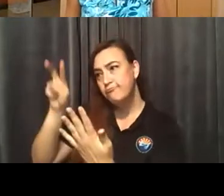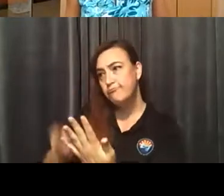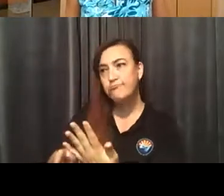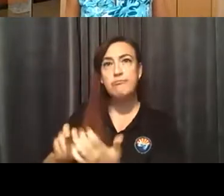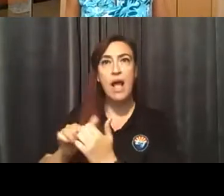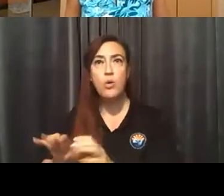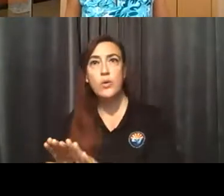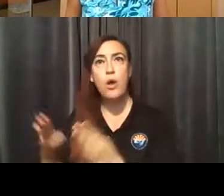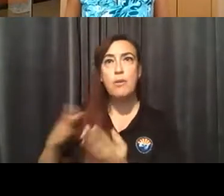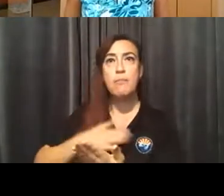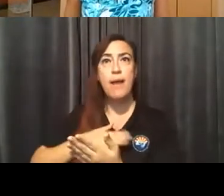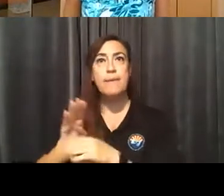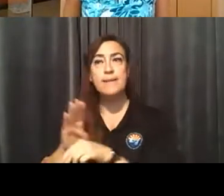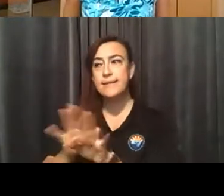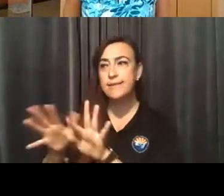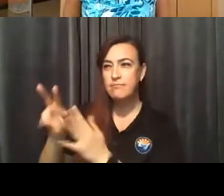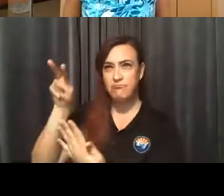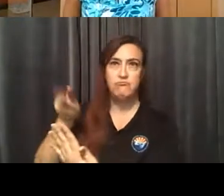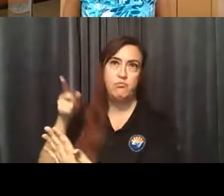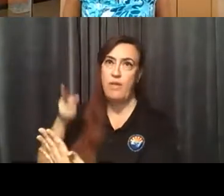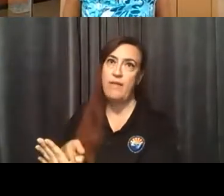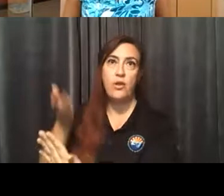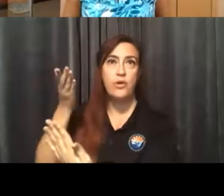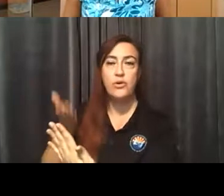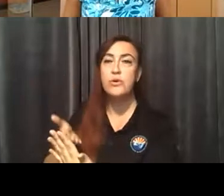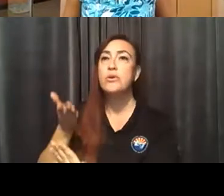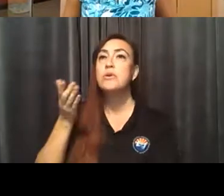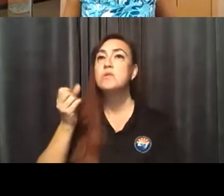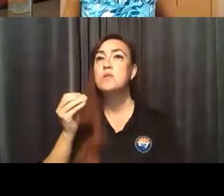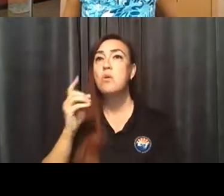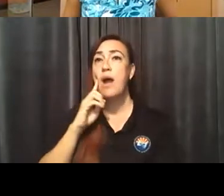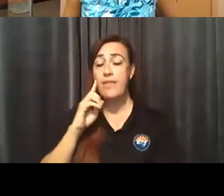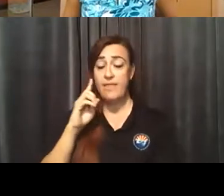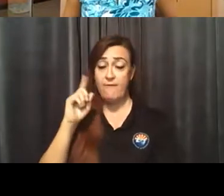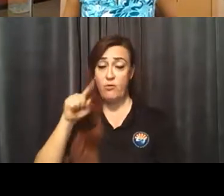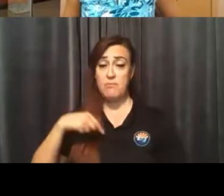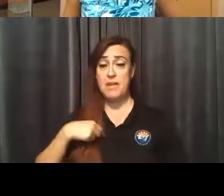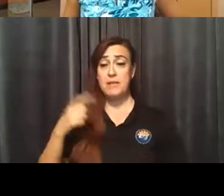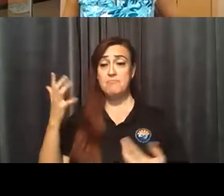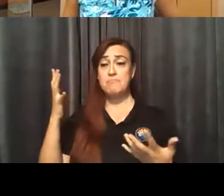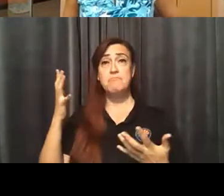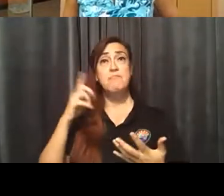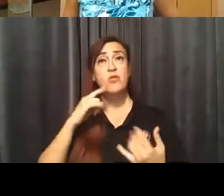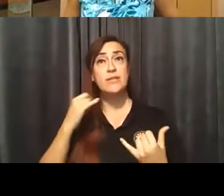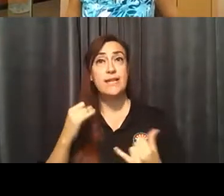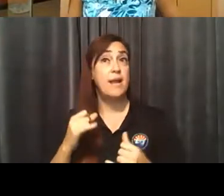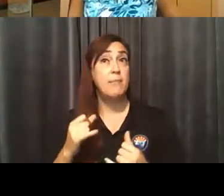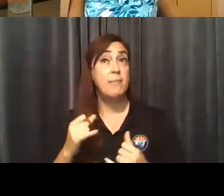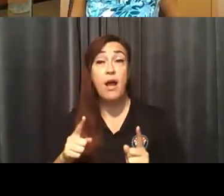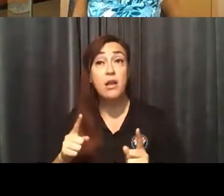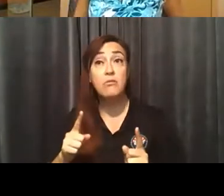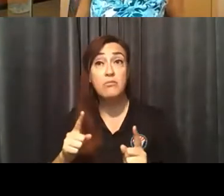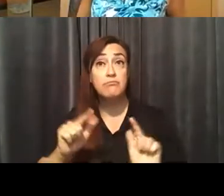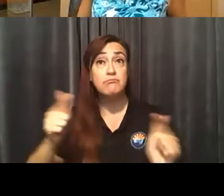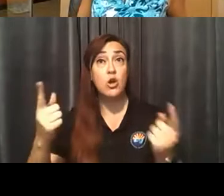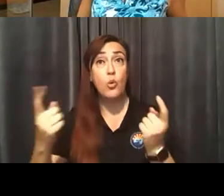guidance for businesses. So I think that that is all I'm going to share today. But I'm happy to answer questions based on